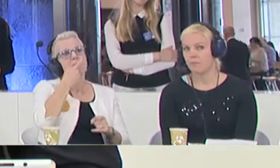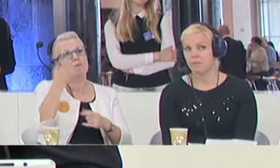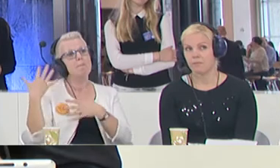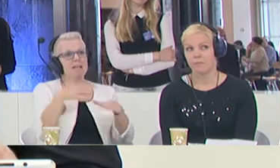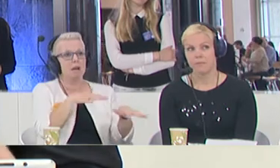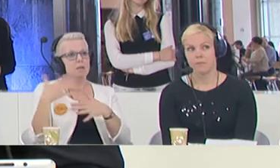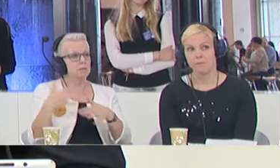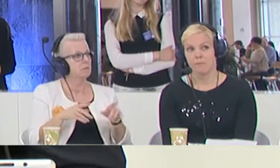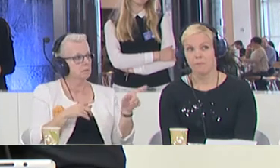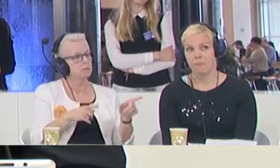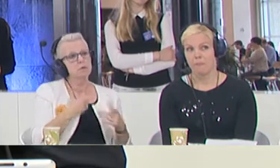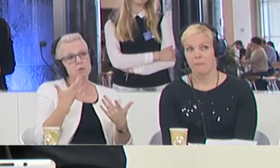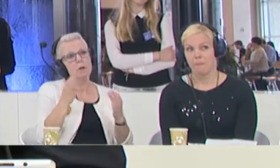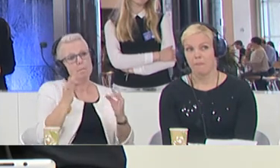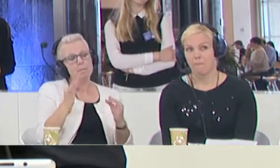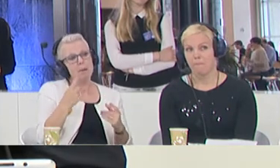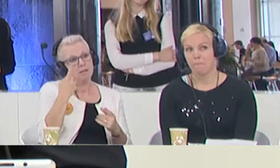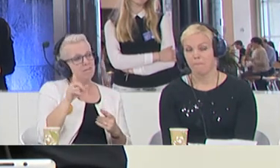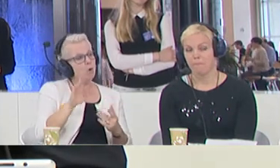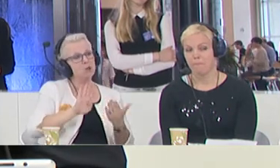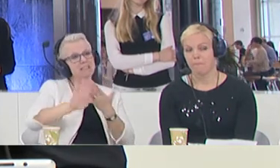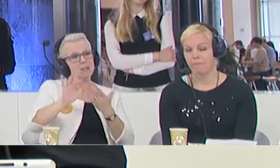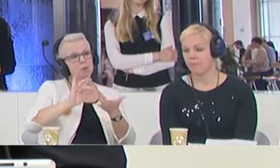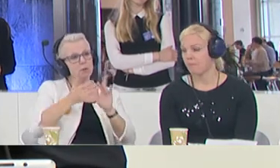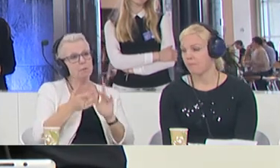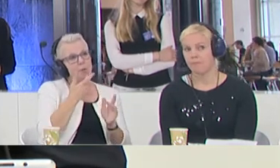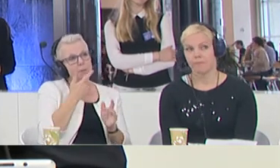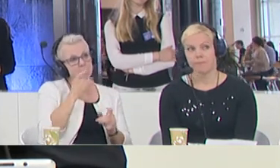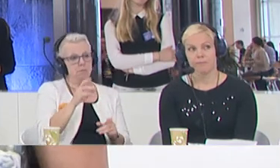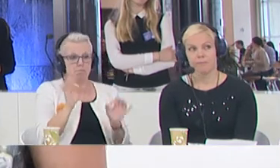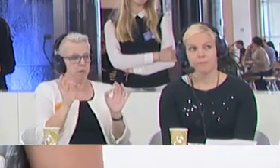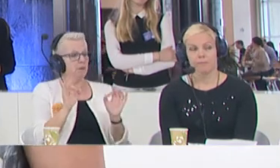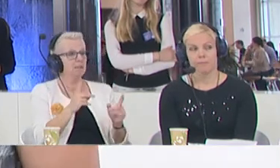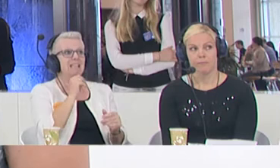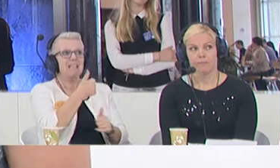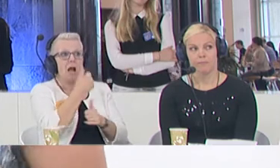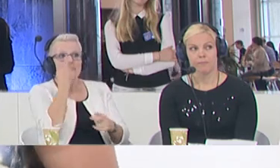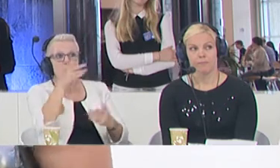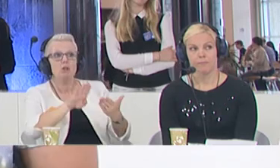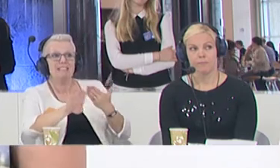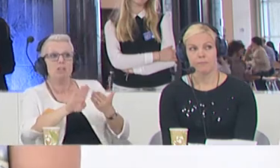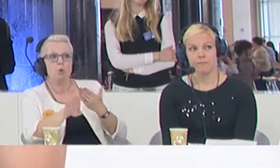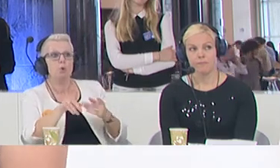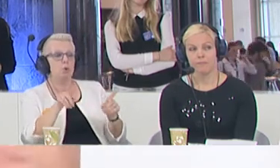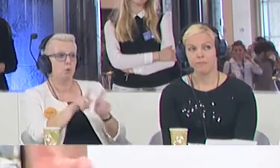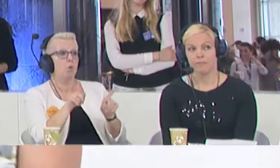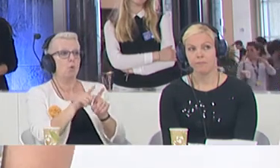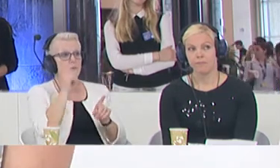is this a perfect opportunity for the security network to expand itself? It's perfect, and not only for security as well, for